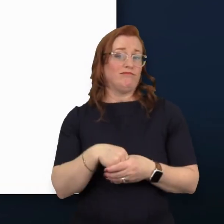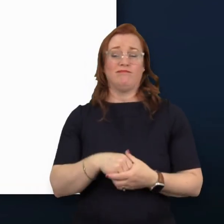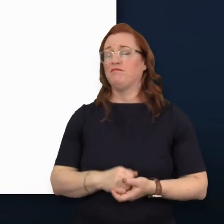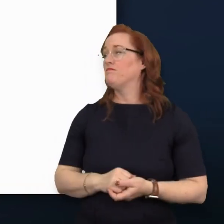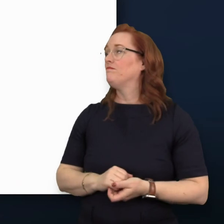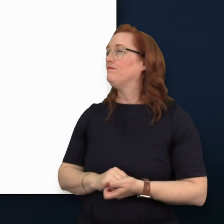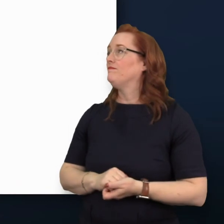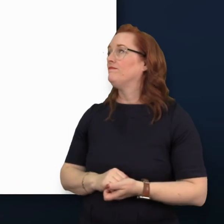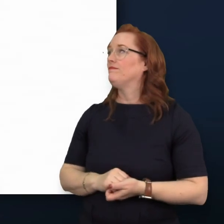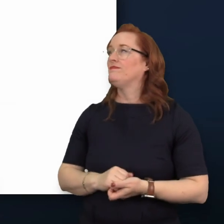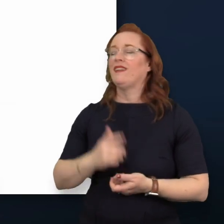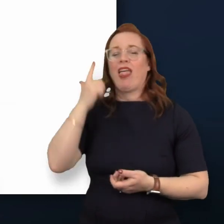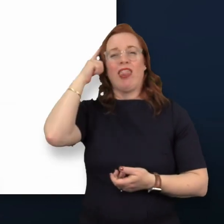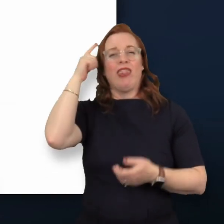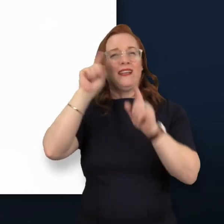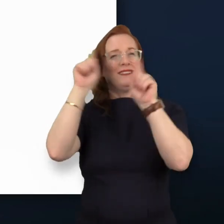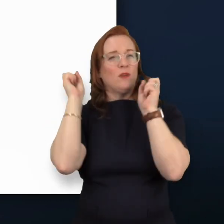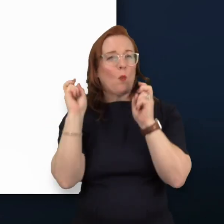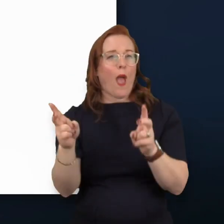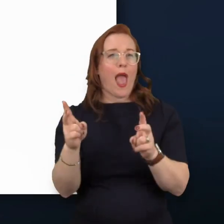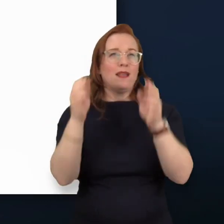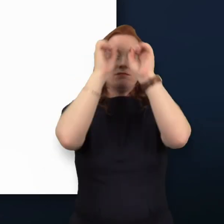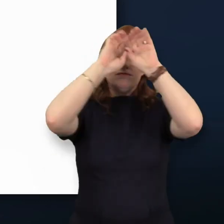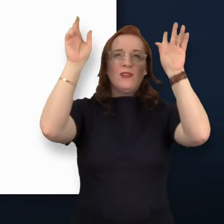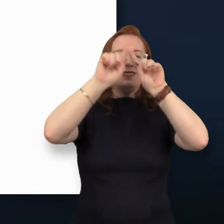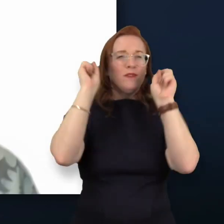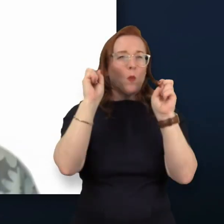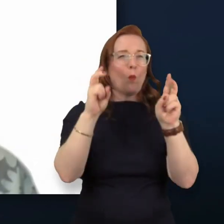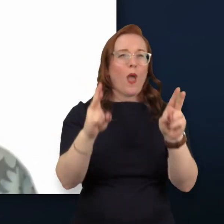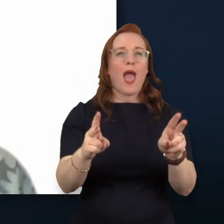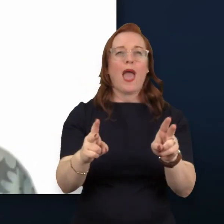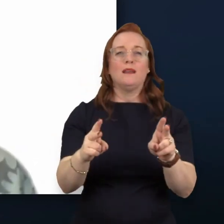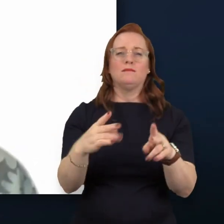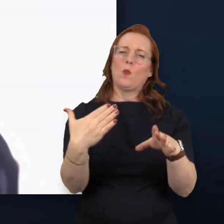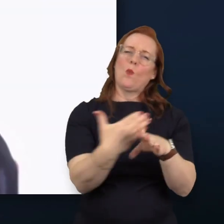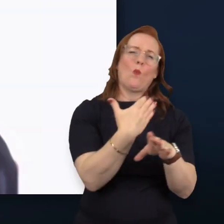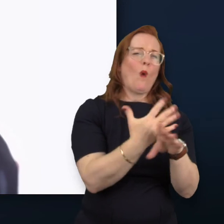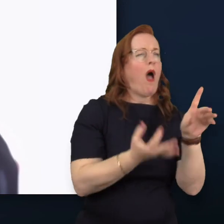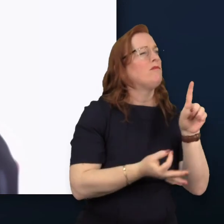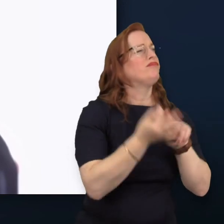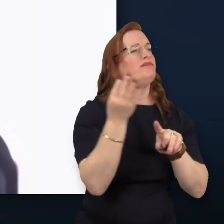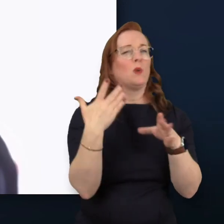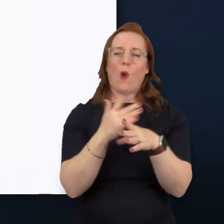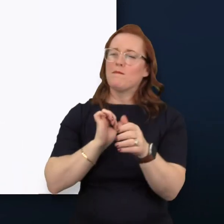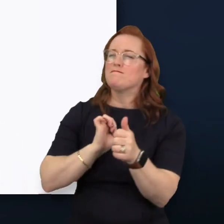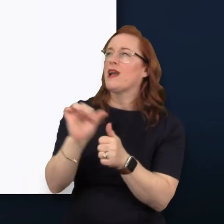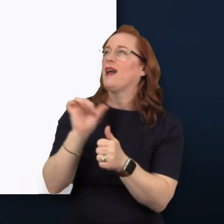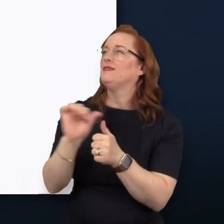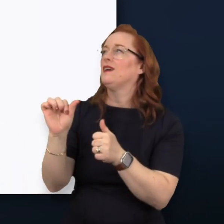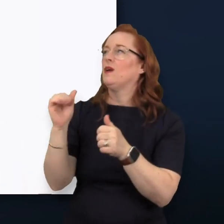Think different. Think different. Think different. Work better. Work better.